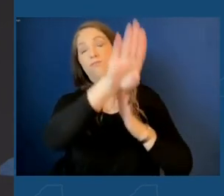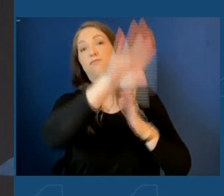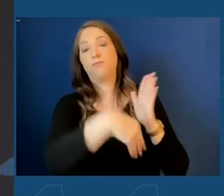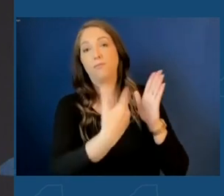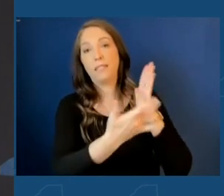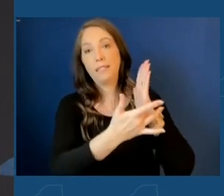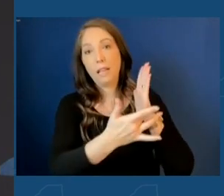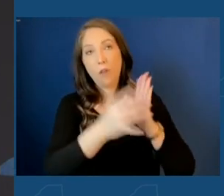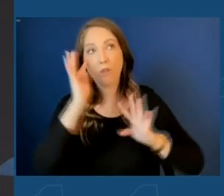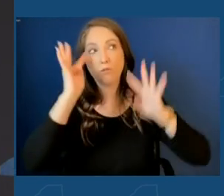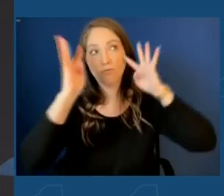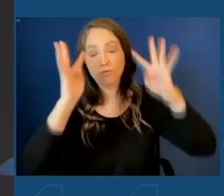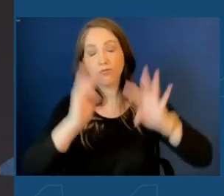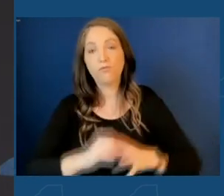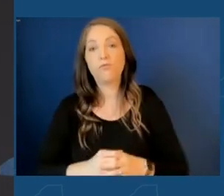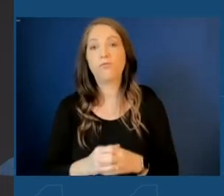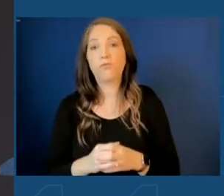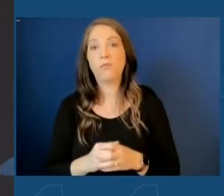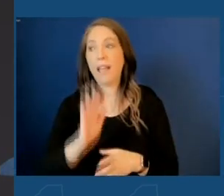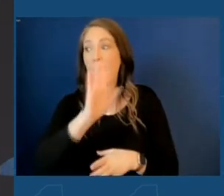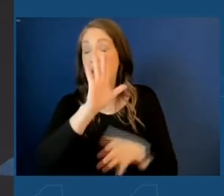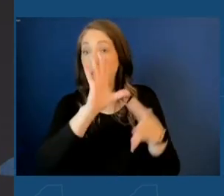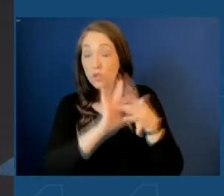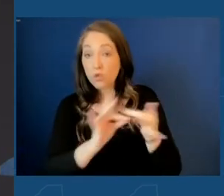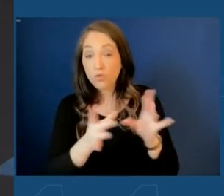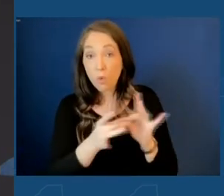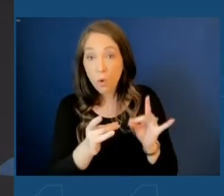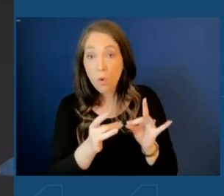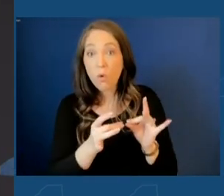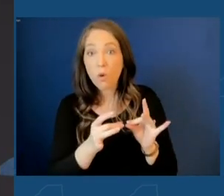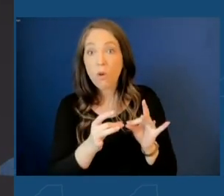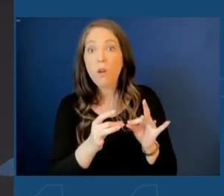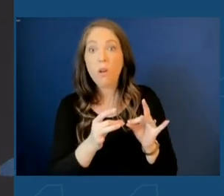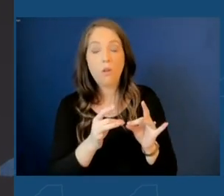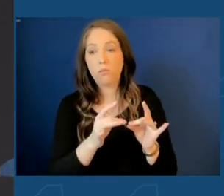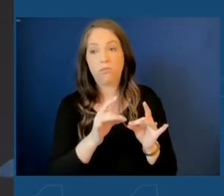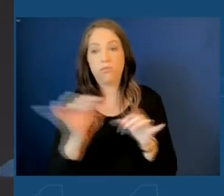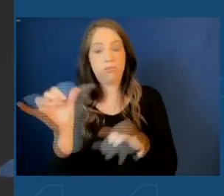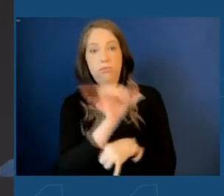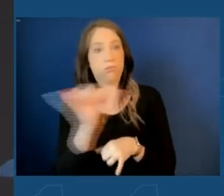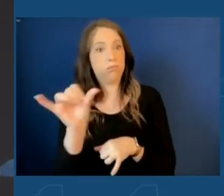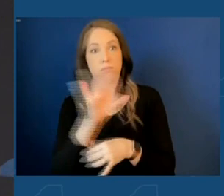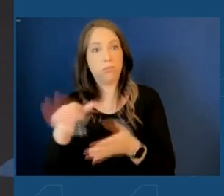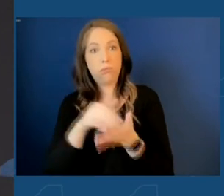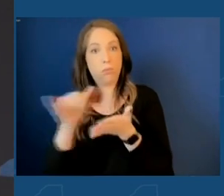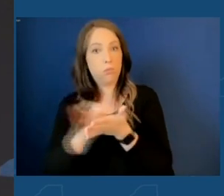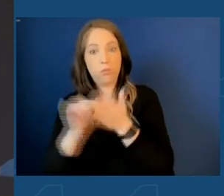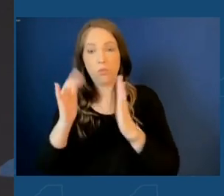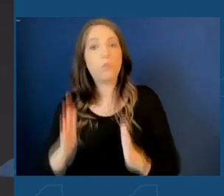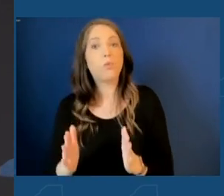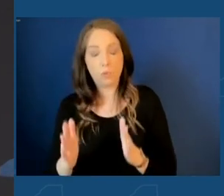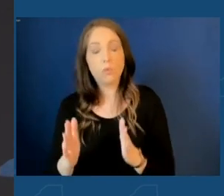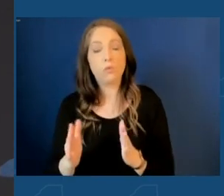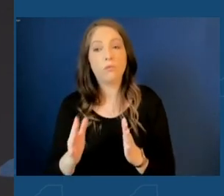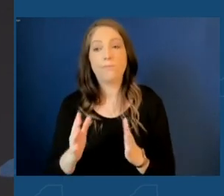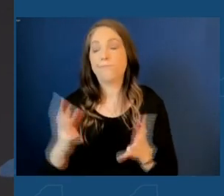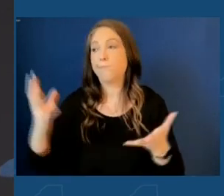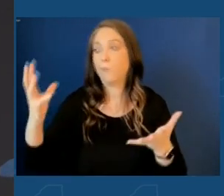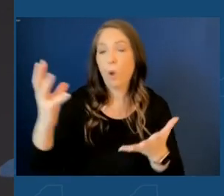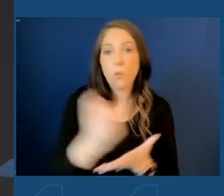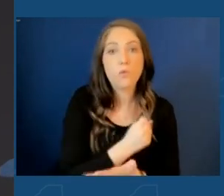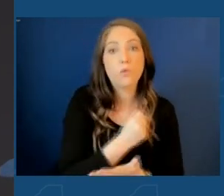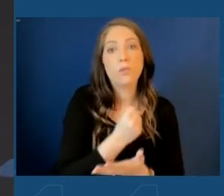innovation. And his story was the story of so many central New Yorkers, one filled of opportunity,